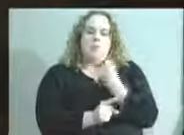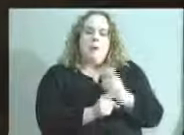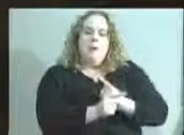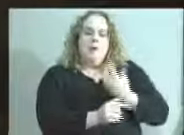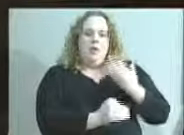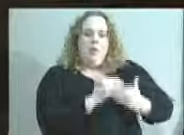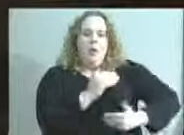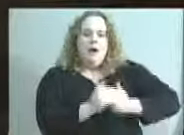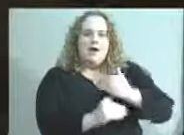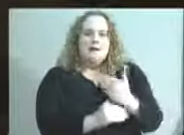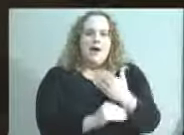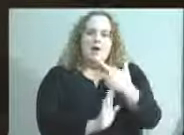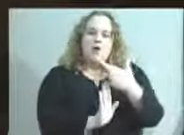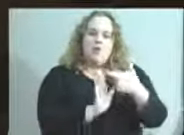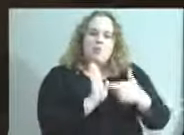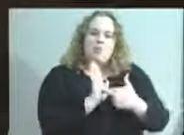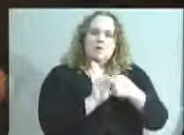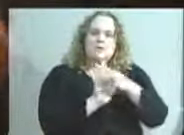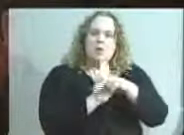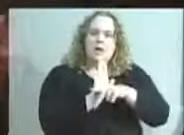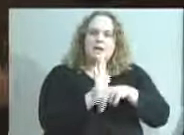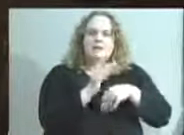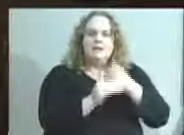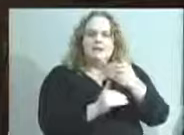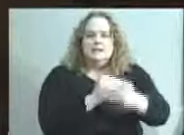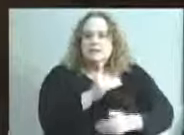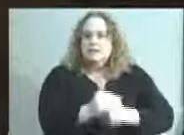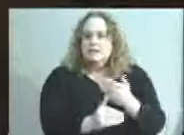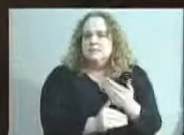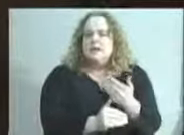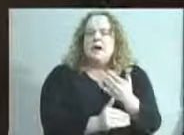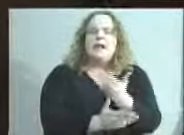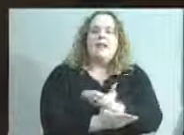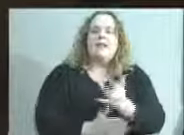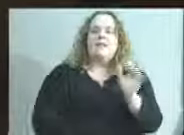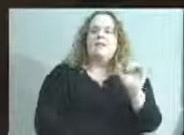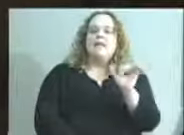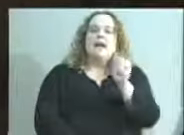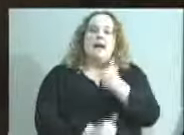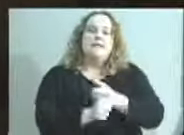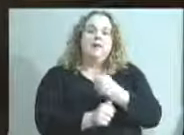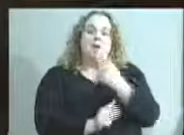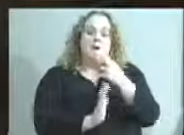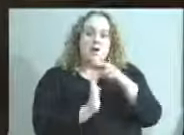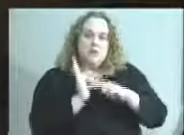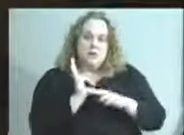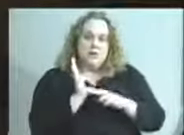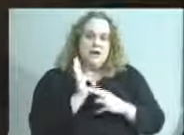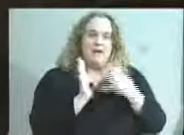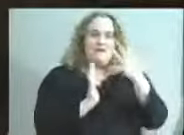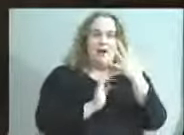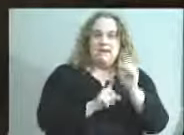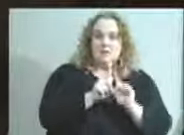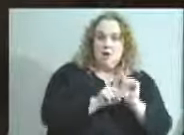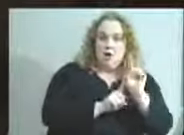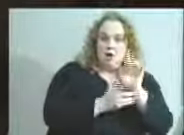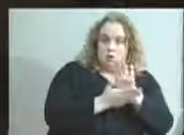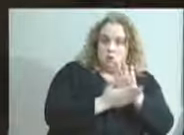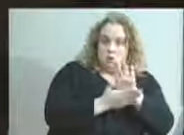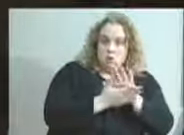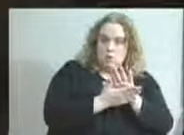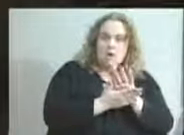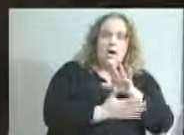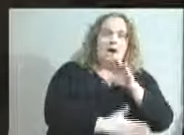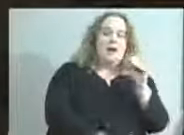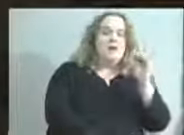pursuing. Things like Everyone Reads we've been actively involved in, Five Star Schools, and the